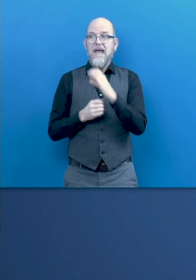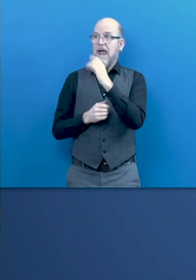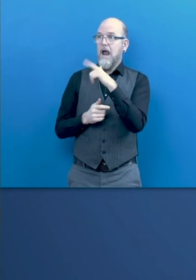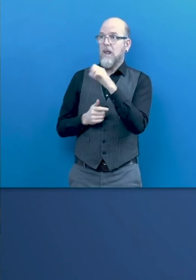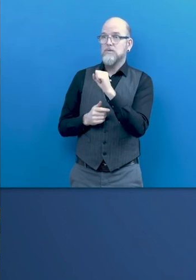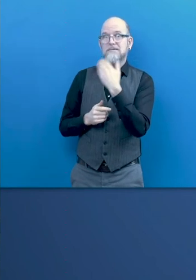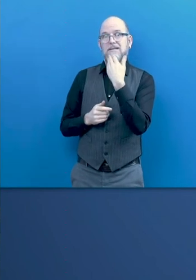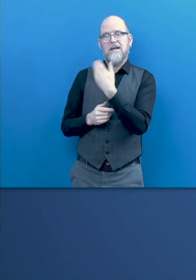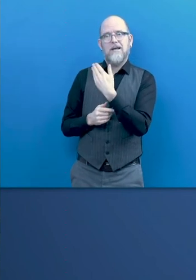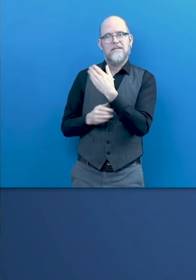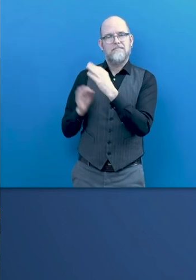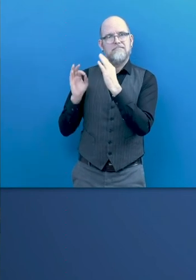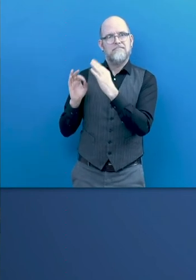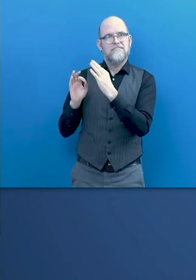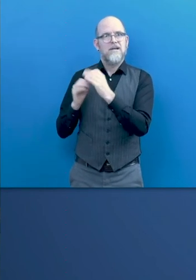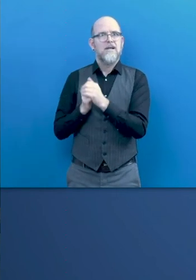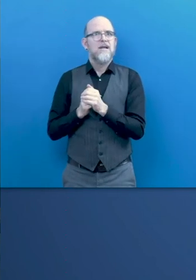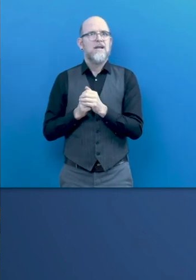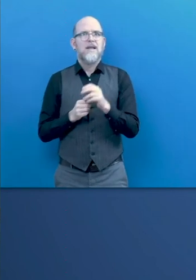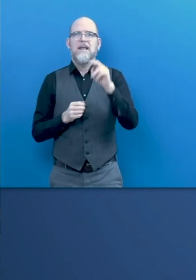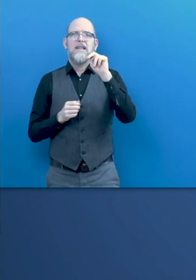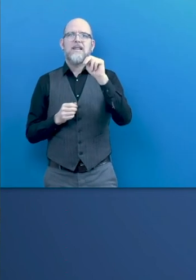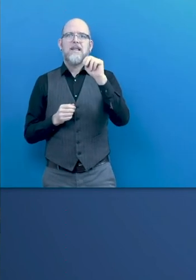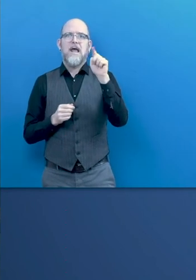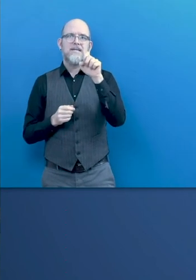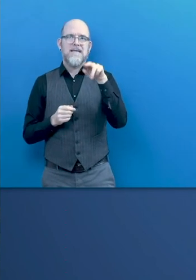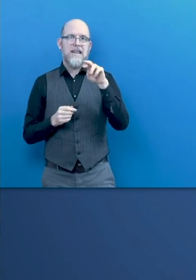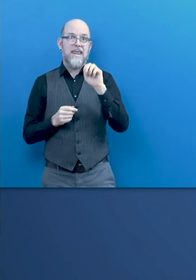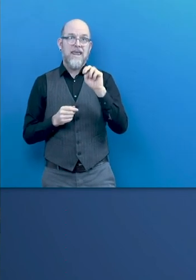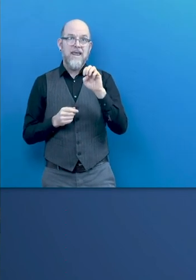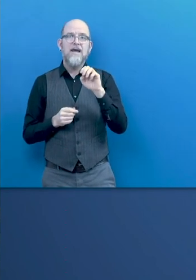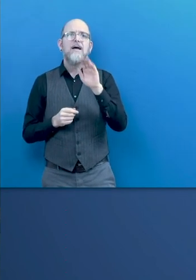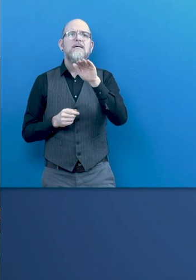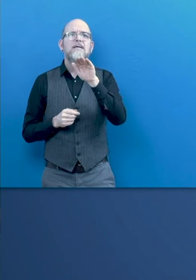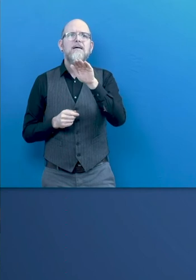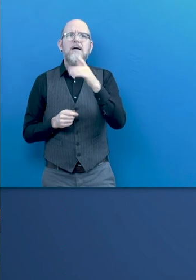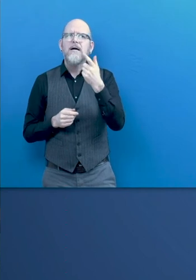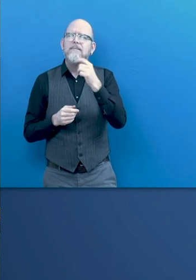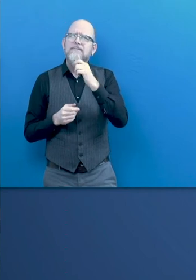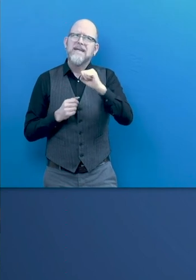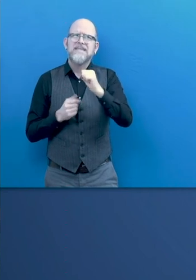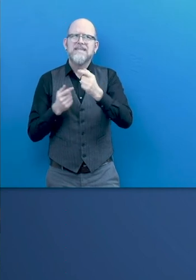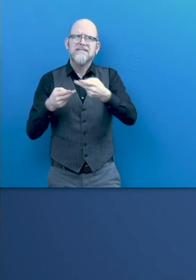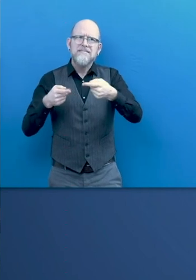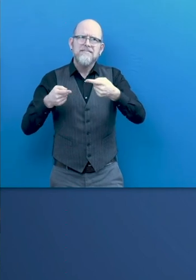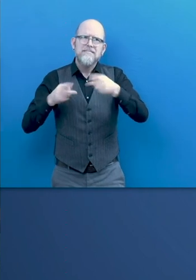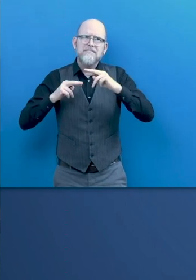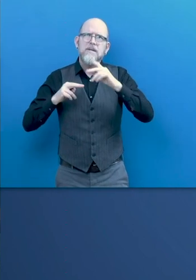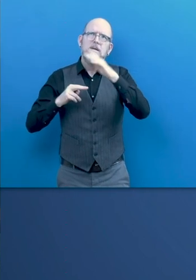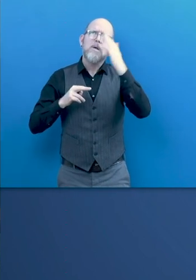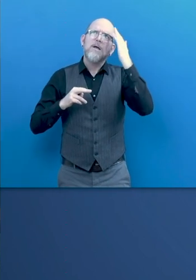Natalie, very, very quick. From your experience, from your great knowledge, and from a global